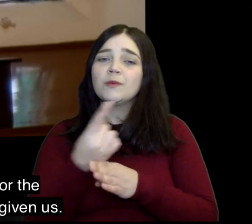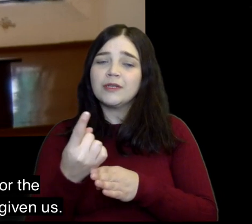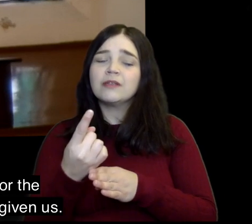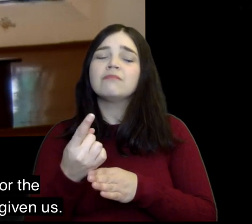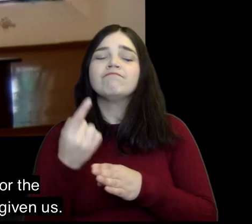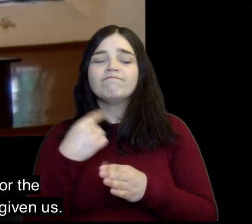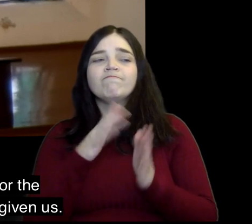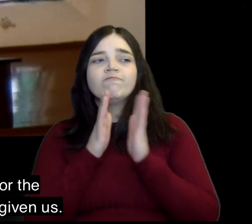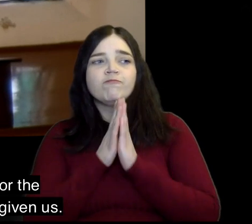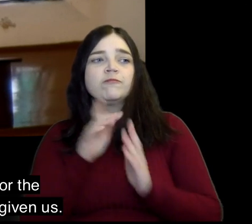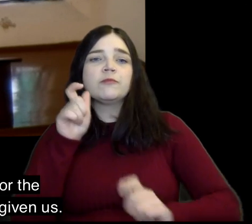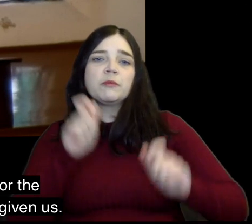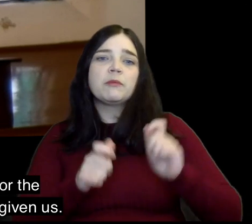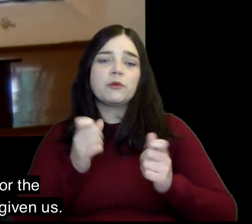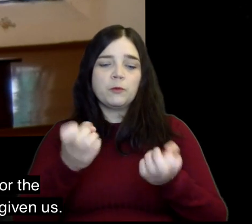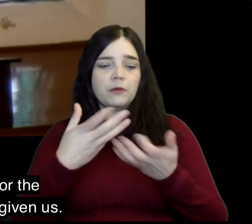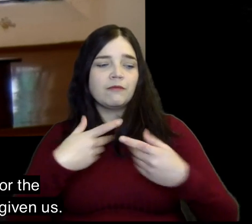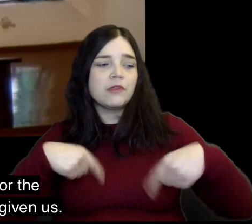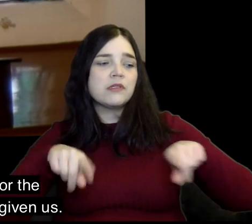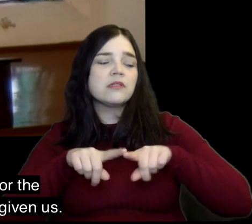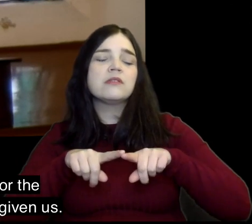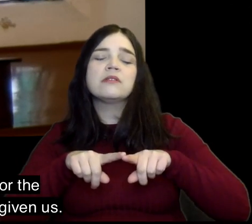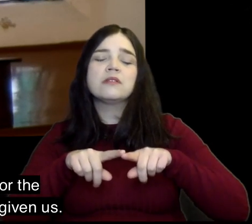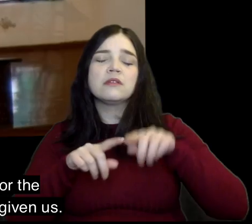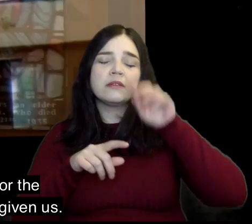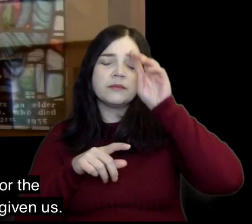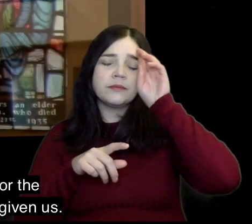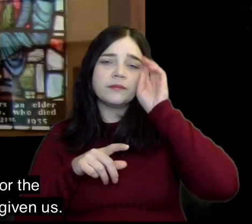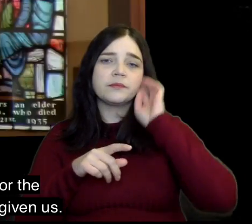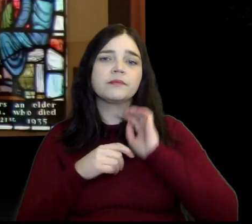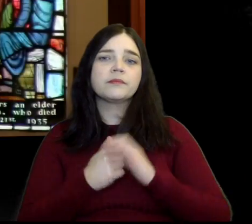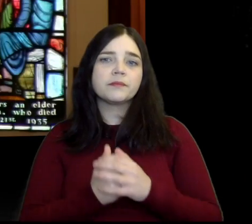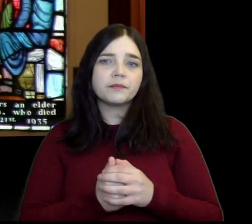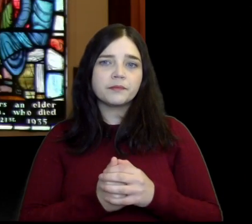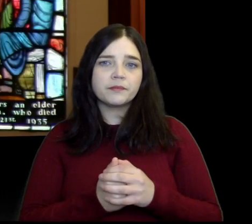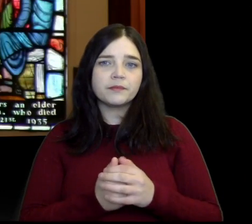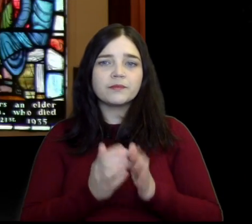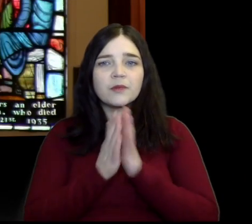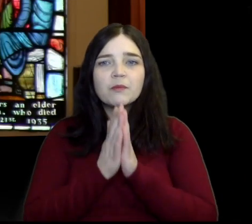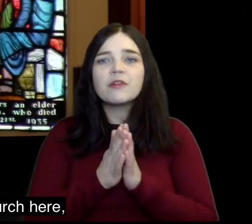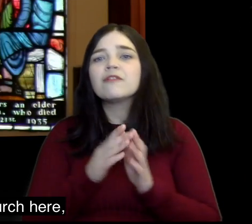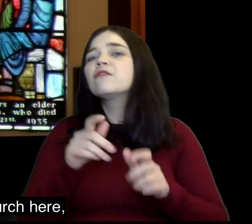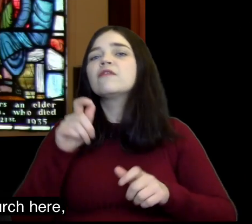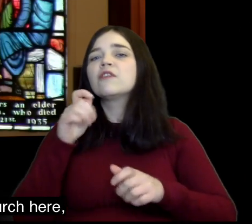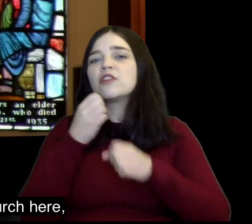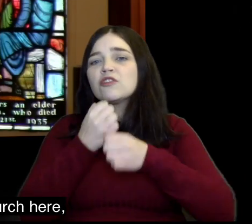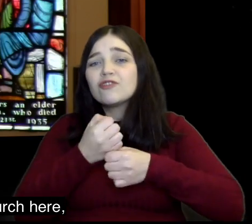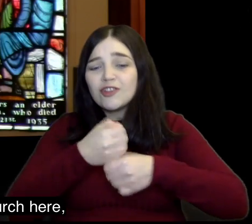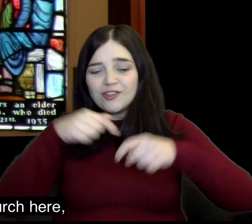on this Sunday of Christian unity week Lord we would pray for the people that you've given us